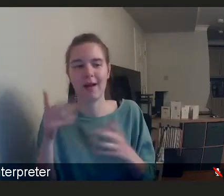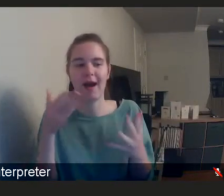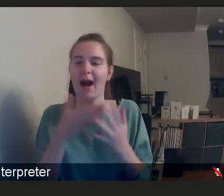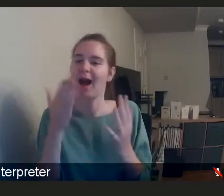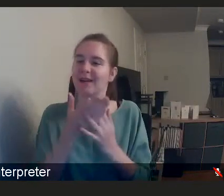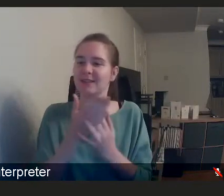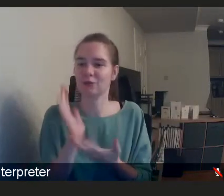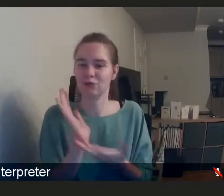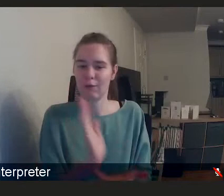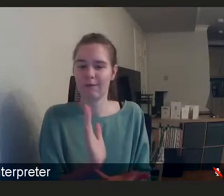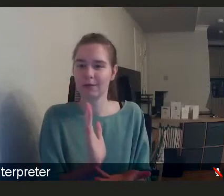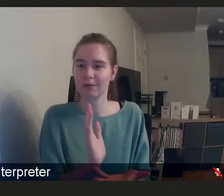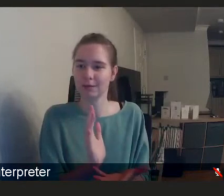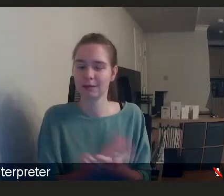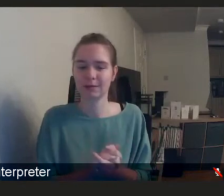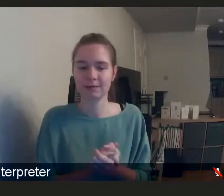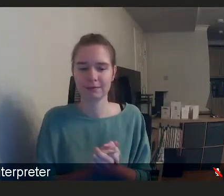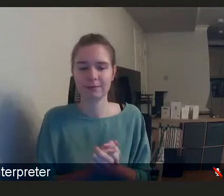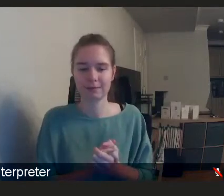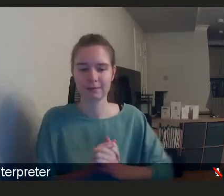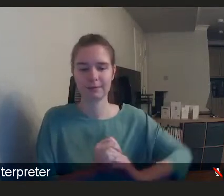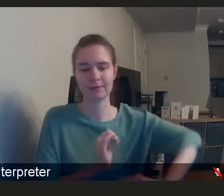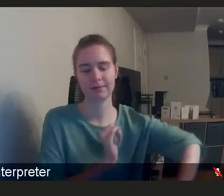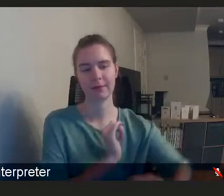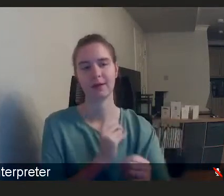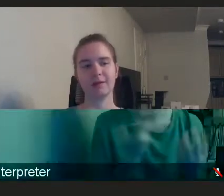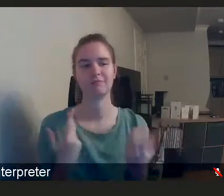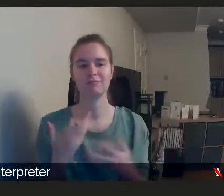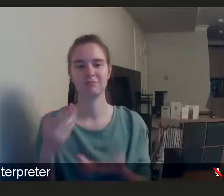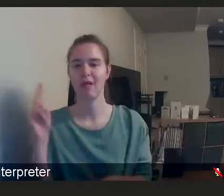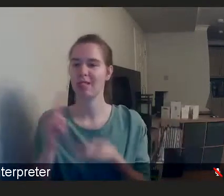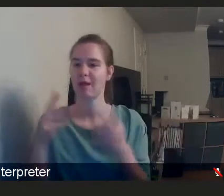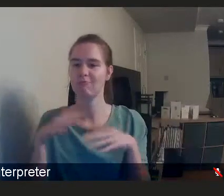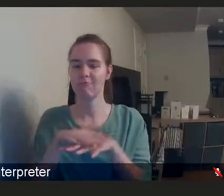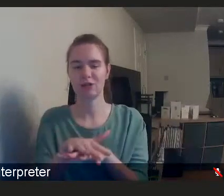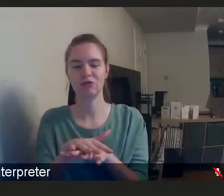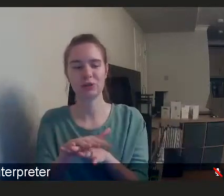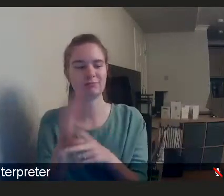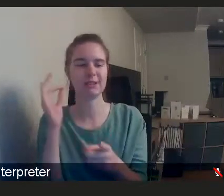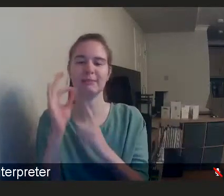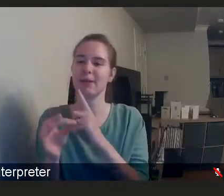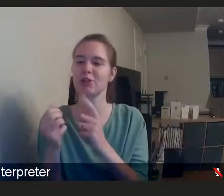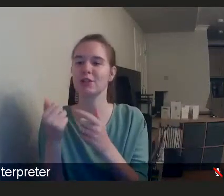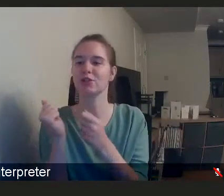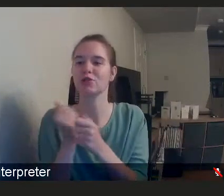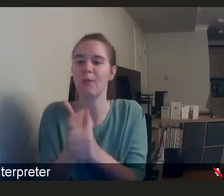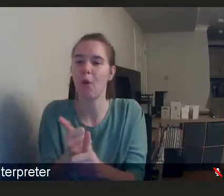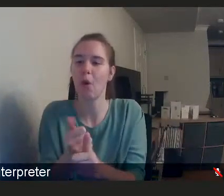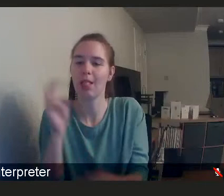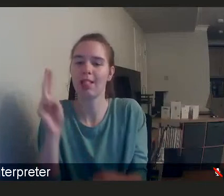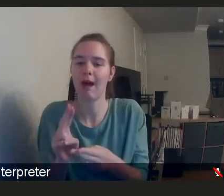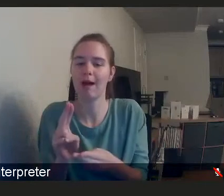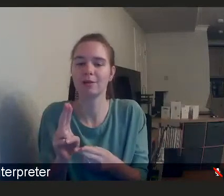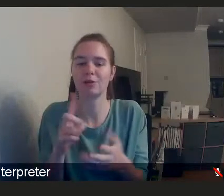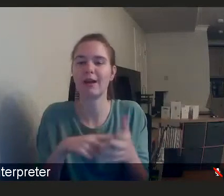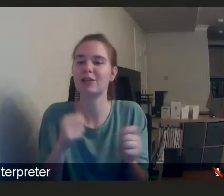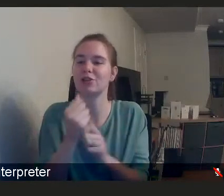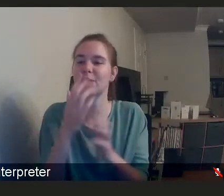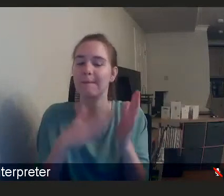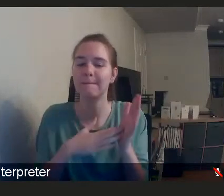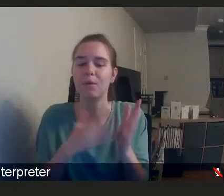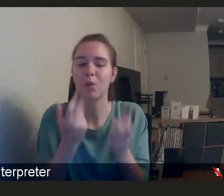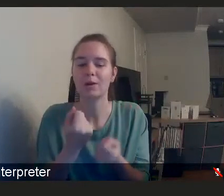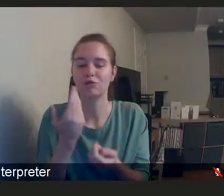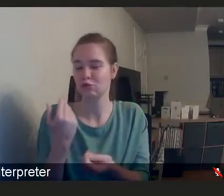There's a lack of mainstream specialist support. So if you talk about FGM, for example, we used to be we used to have a